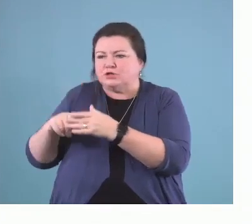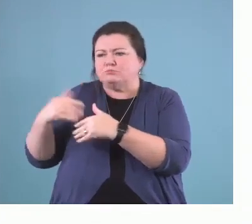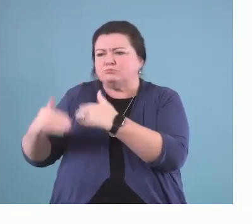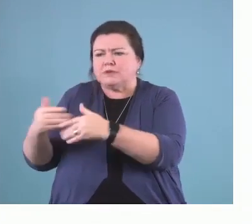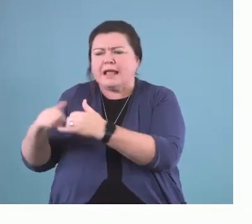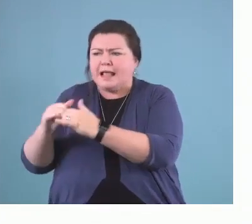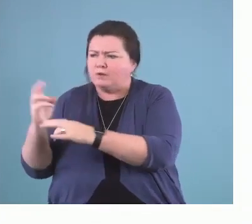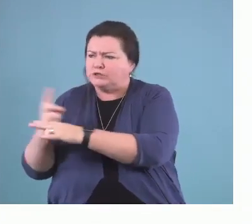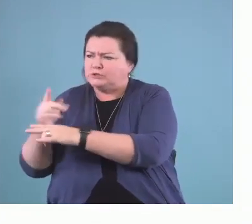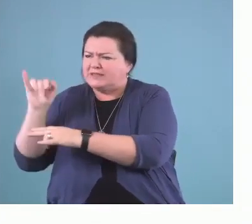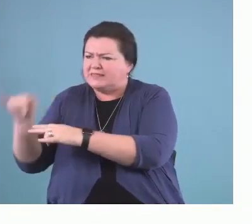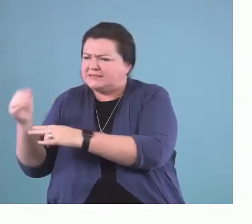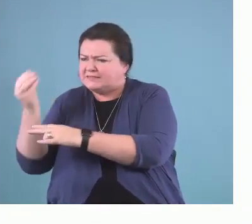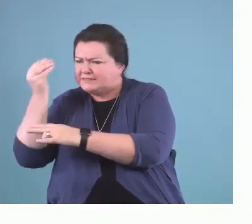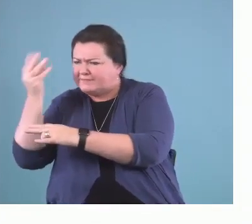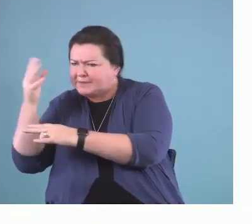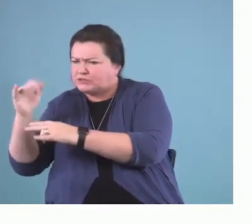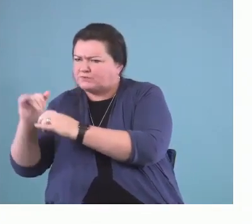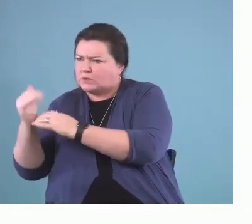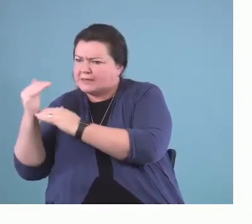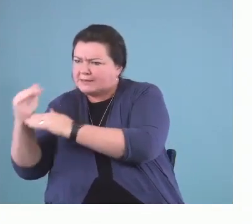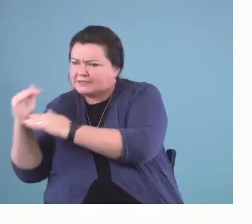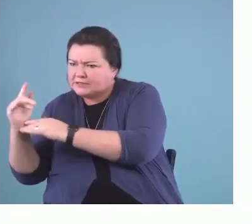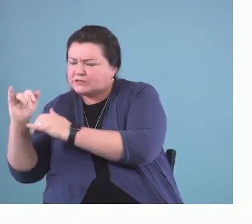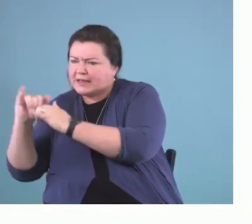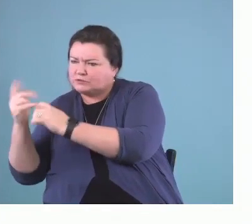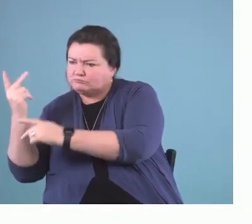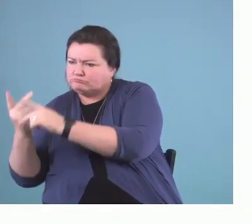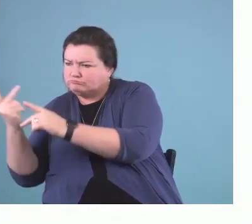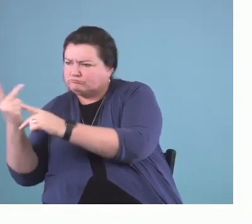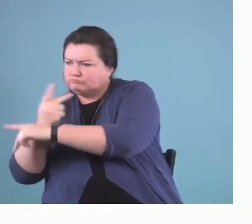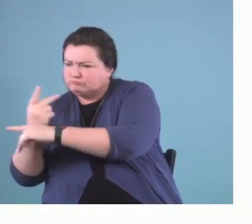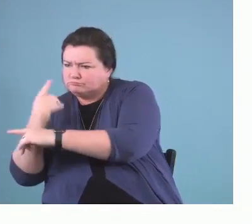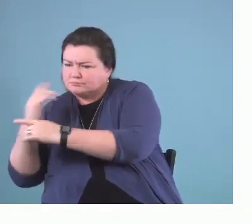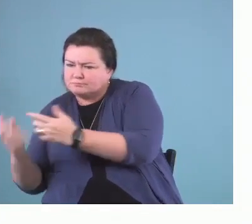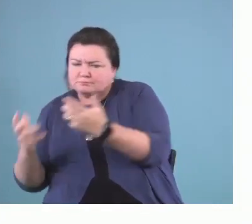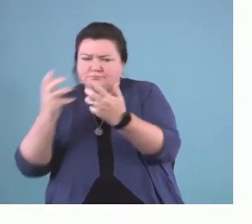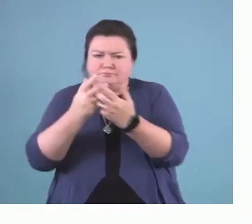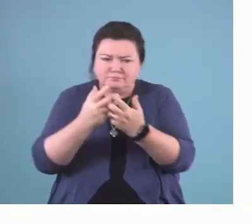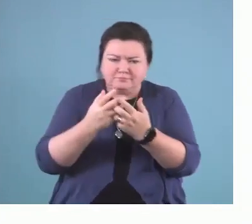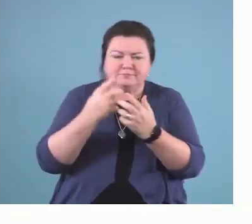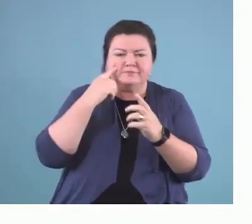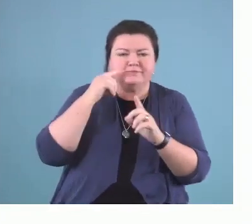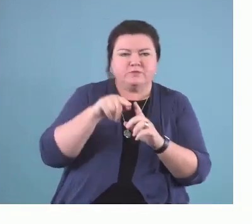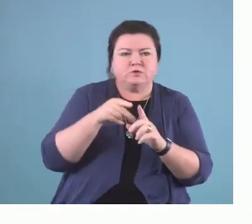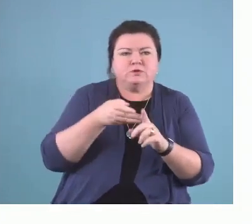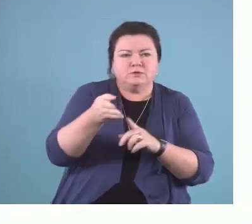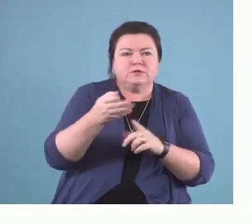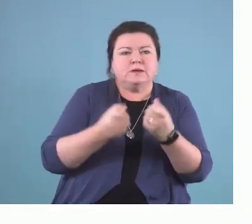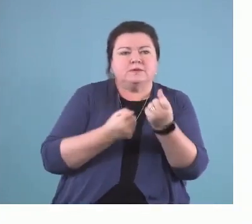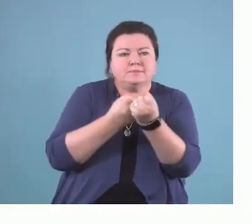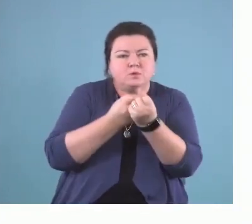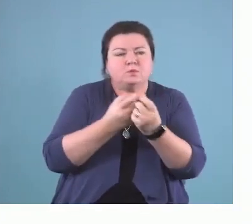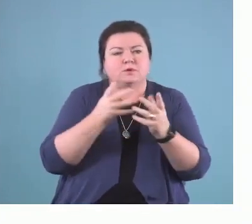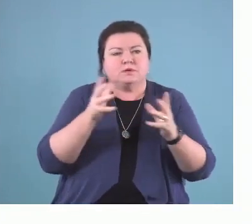translation and implementation science frameworks during research projects to facilitate